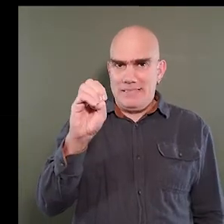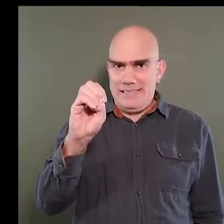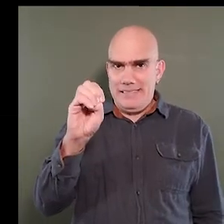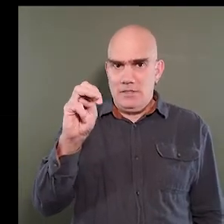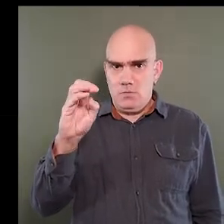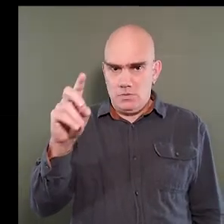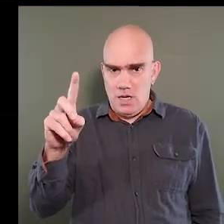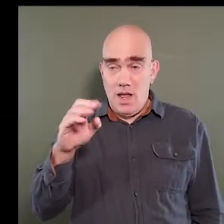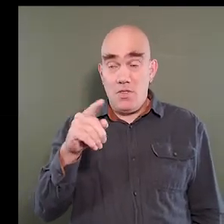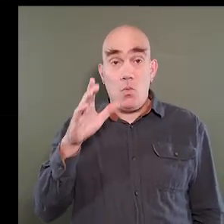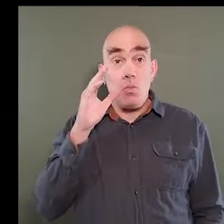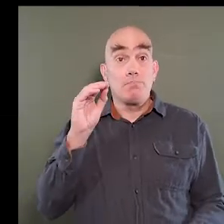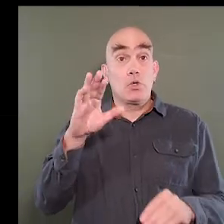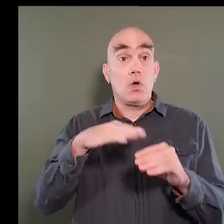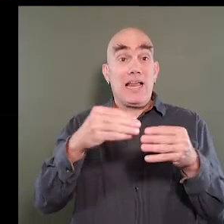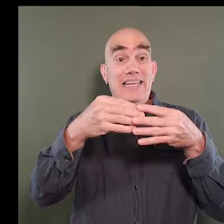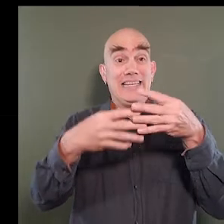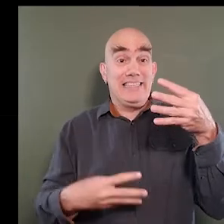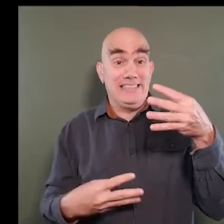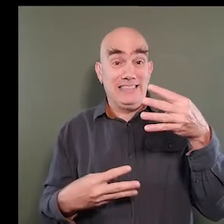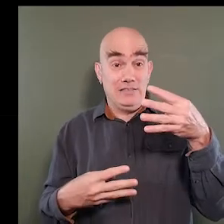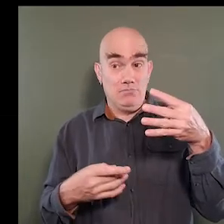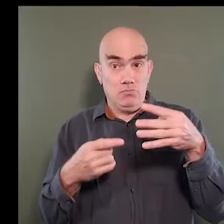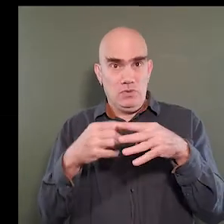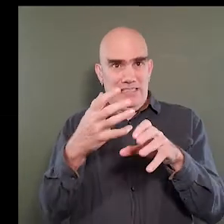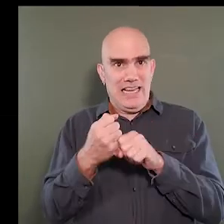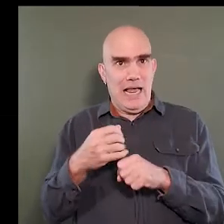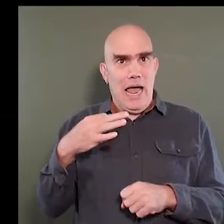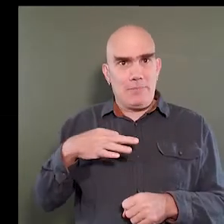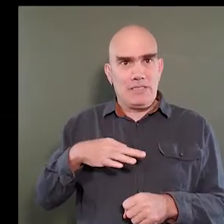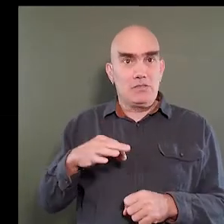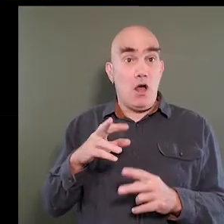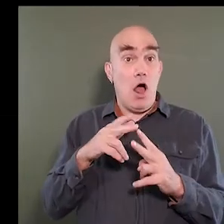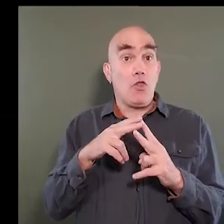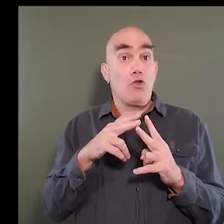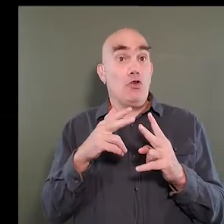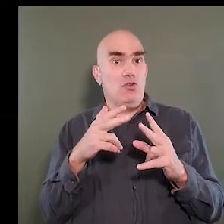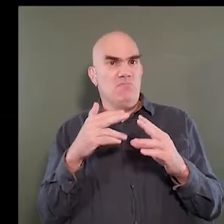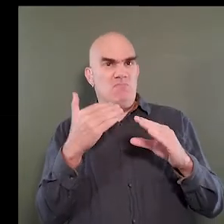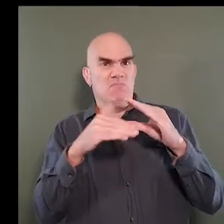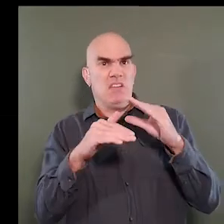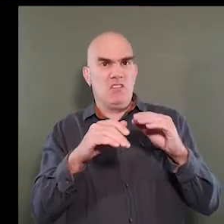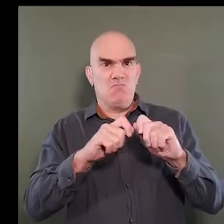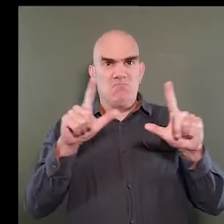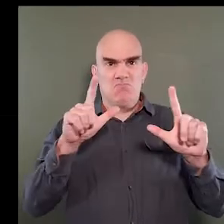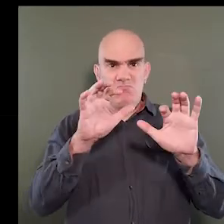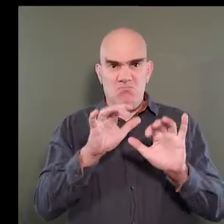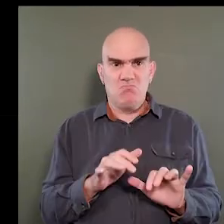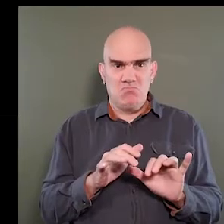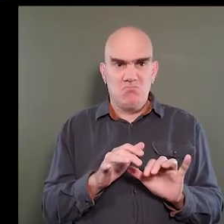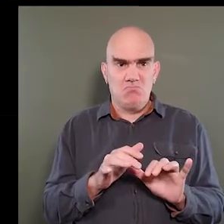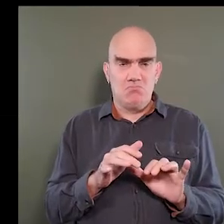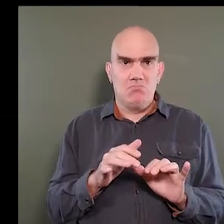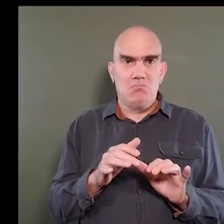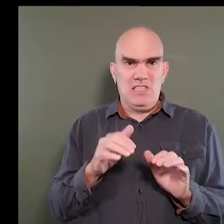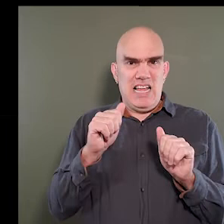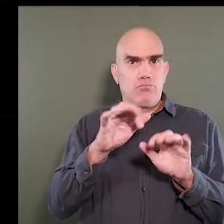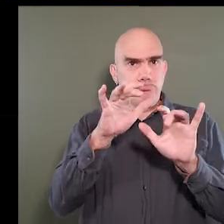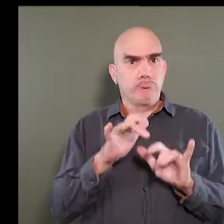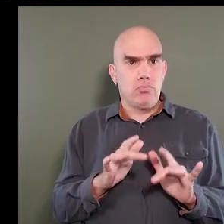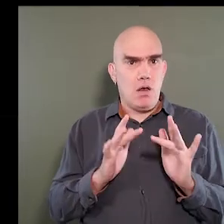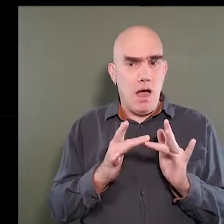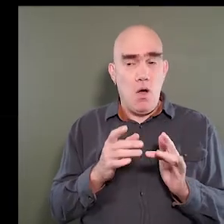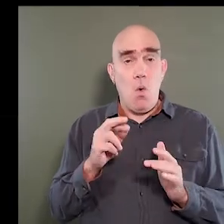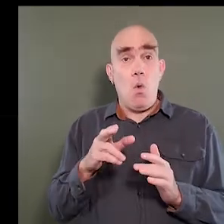And they will be able to put you on a list, receive an application in either electronic format, fillable online,